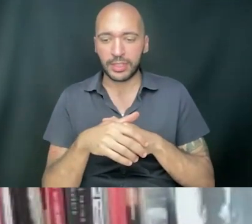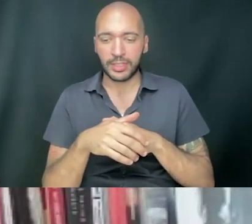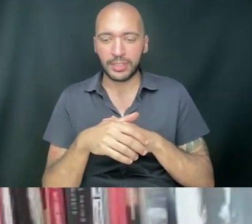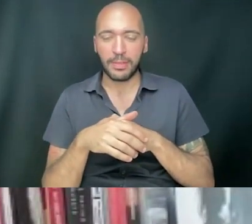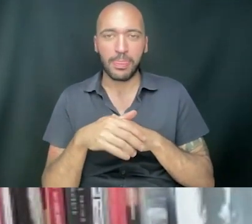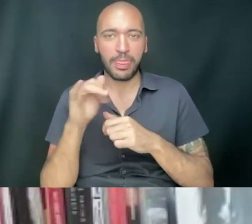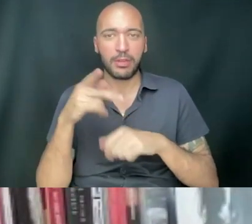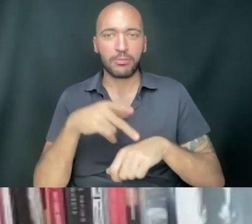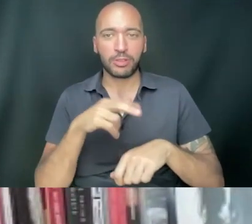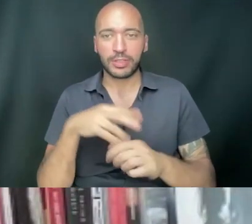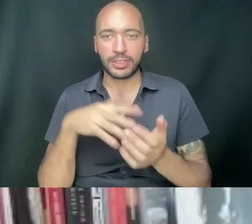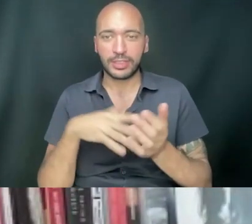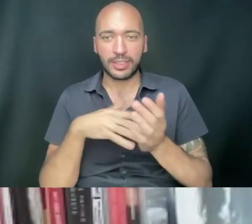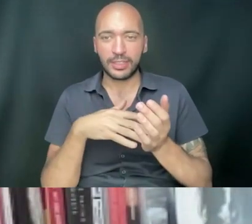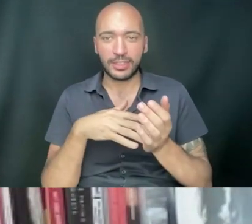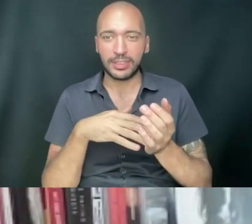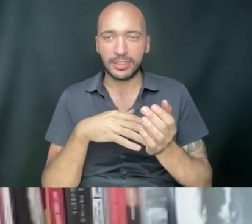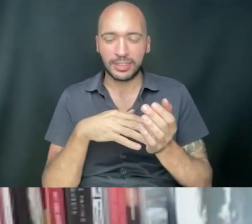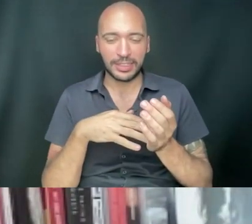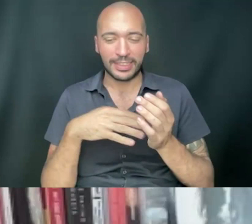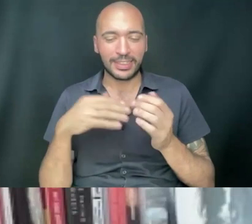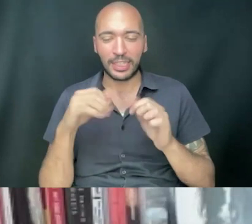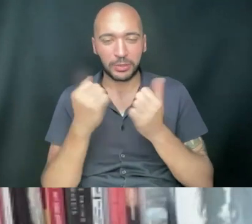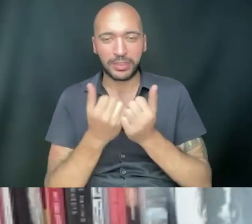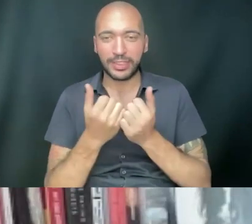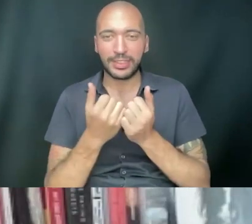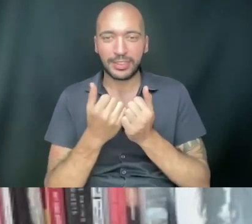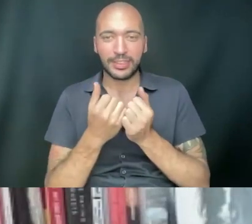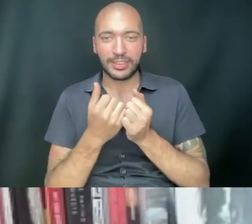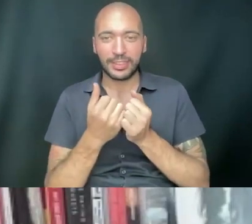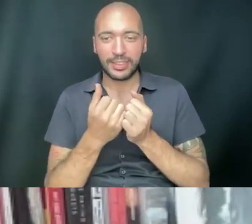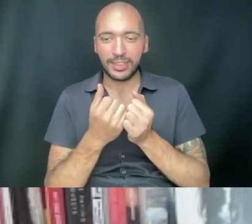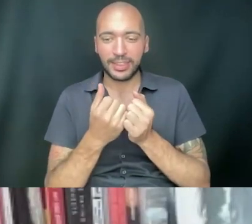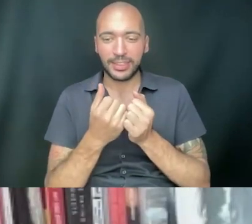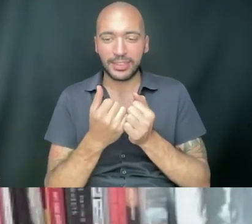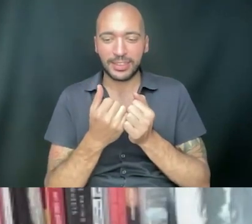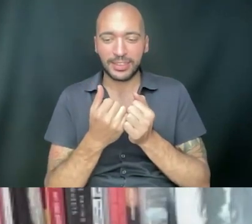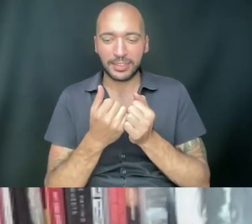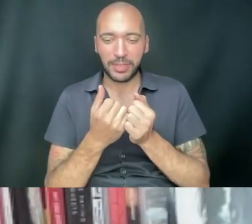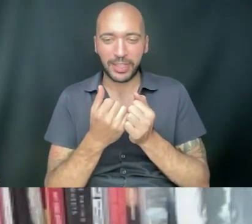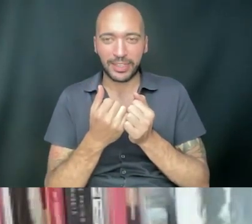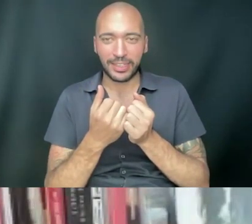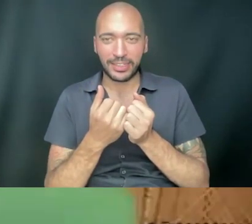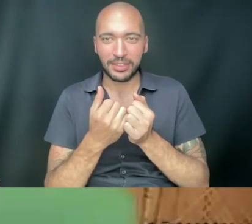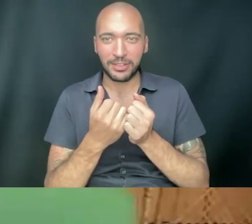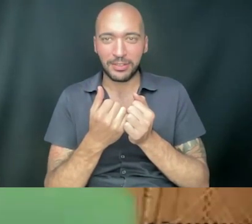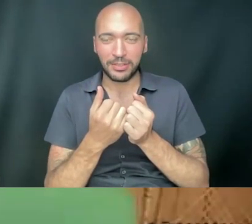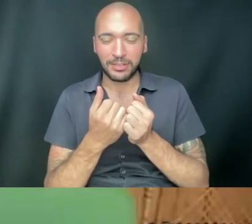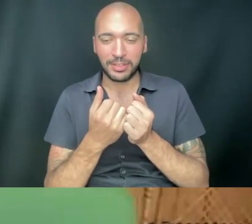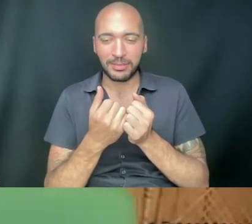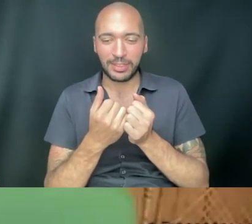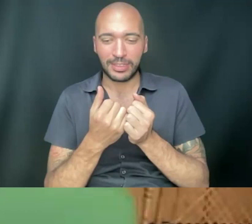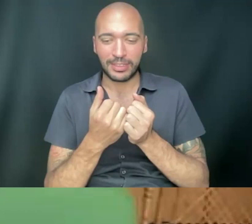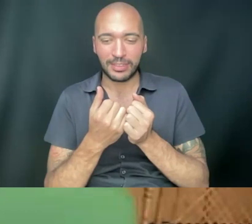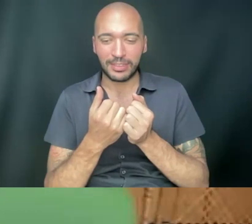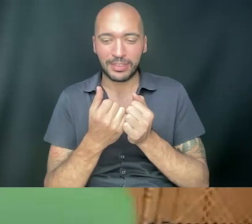Association. Touch base. It's, I'm really surprised at what kind of